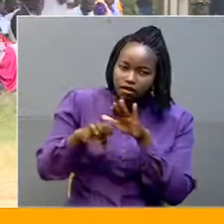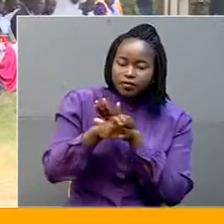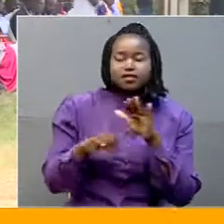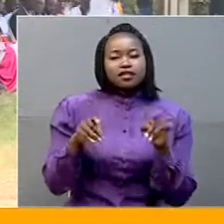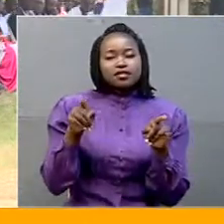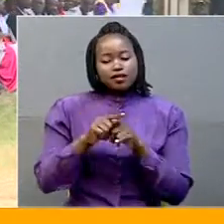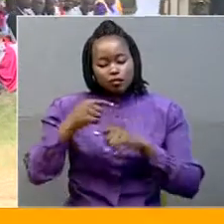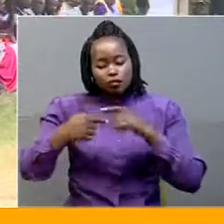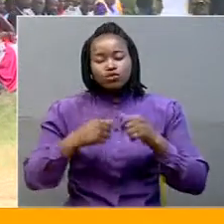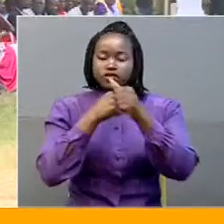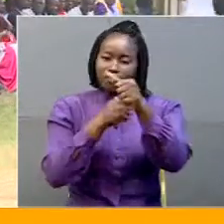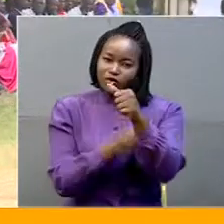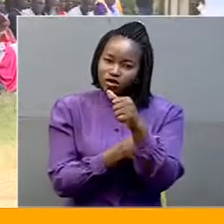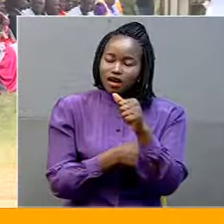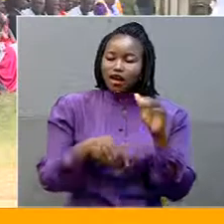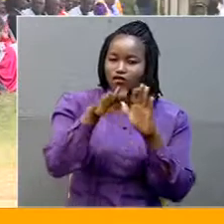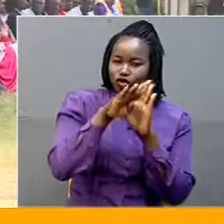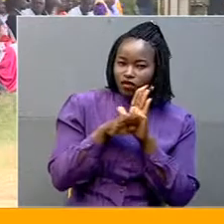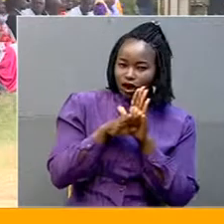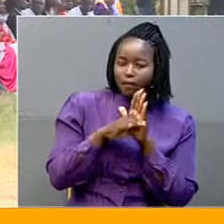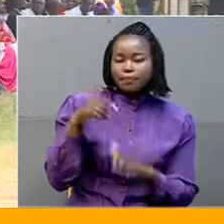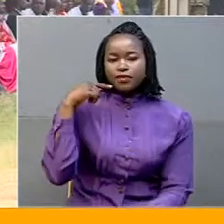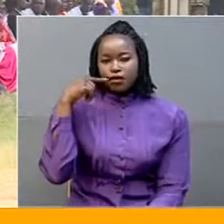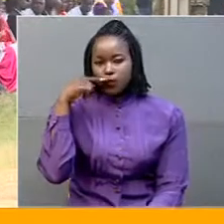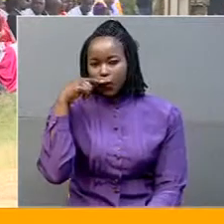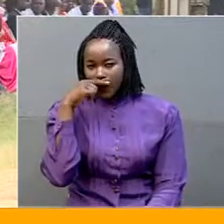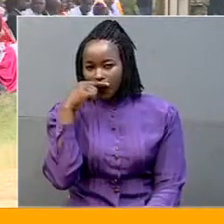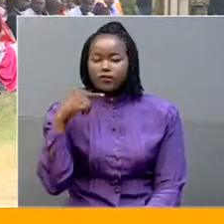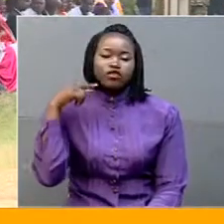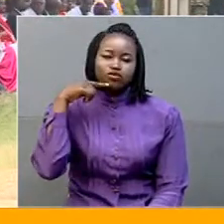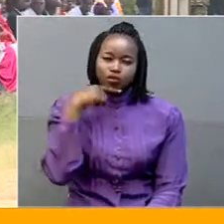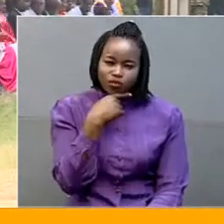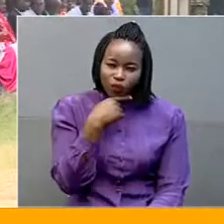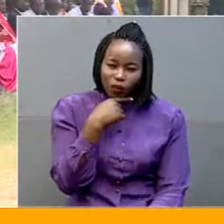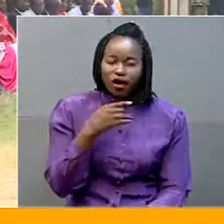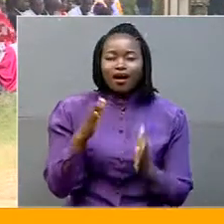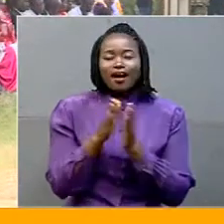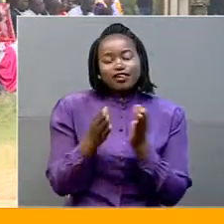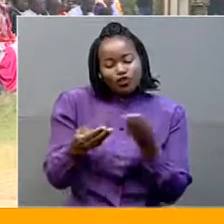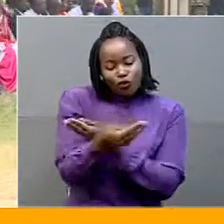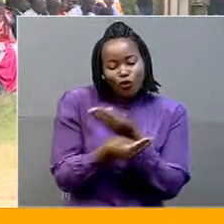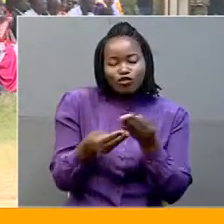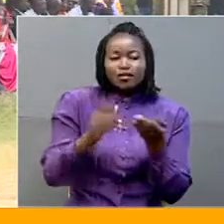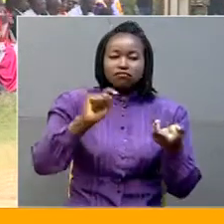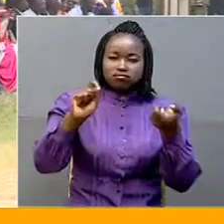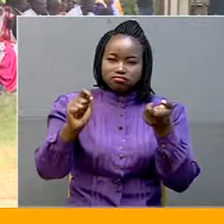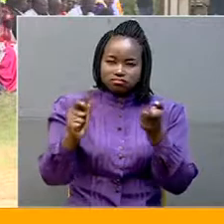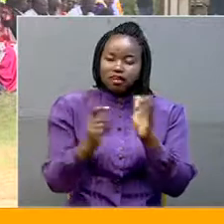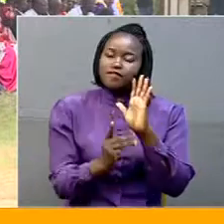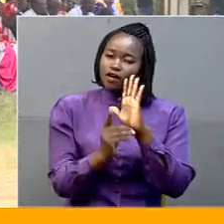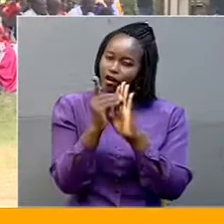the programs of social and economic transformation and achieving